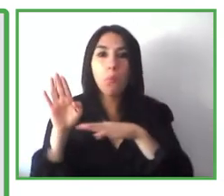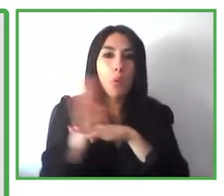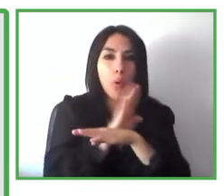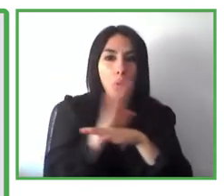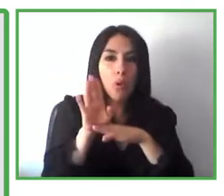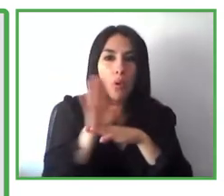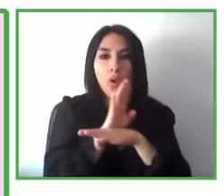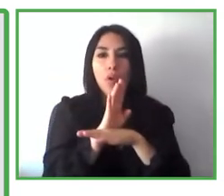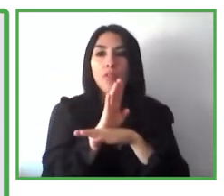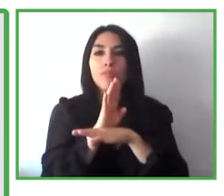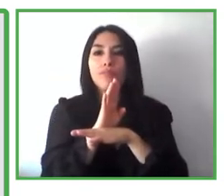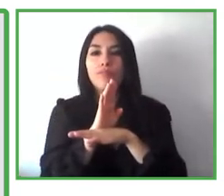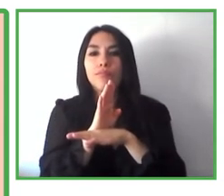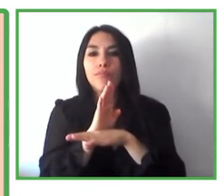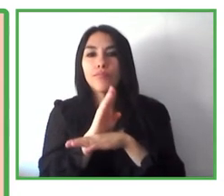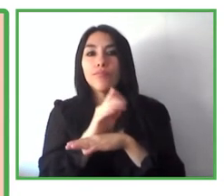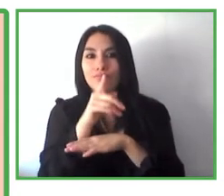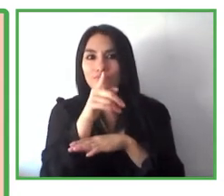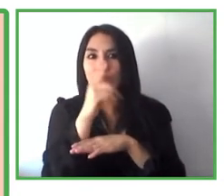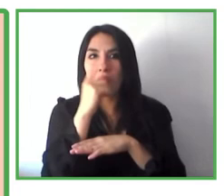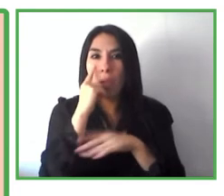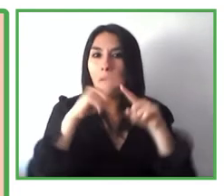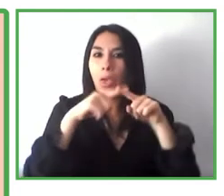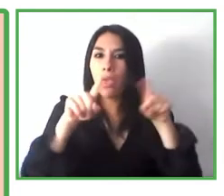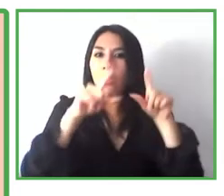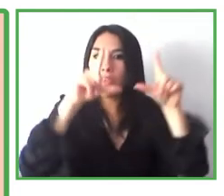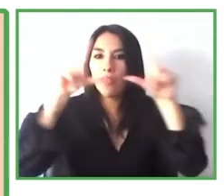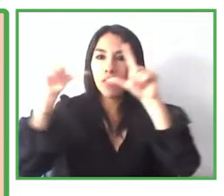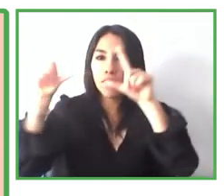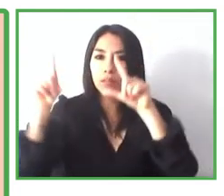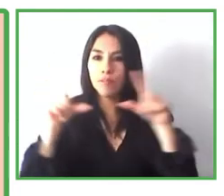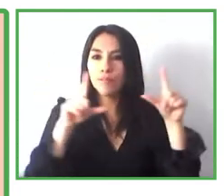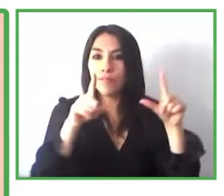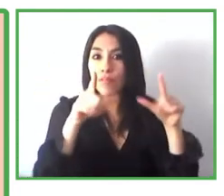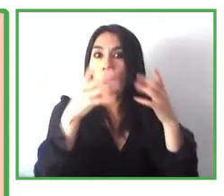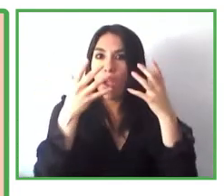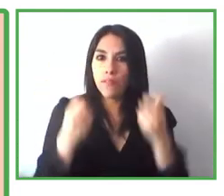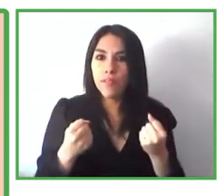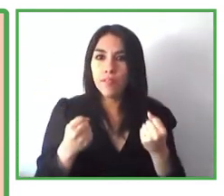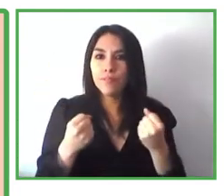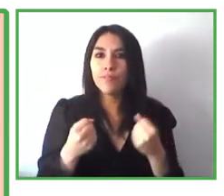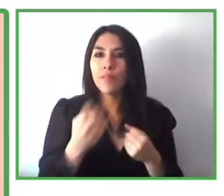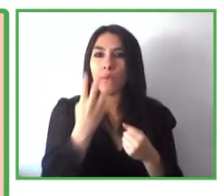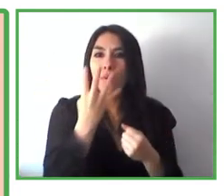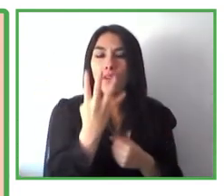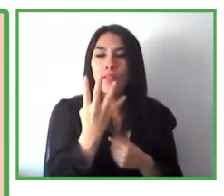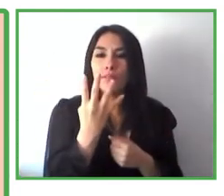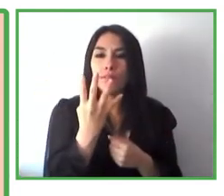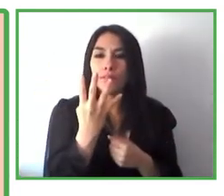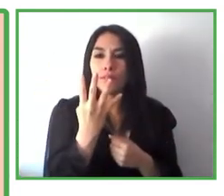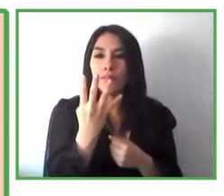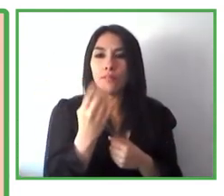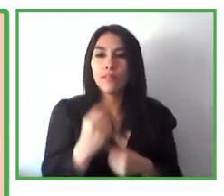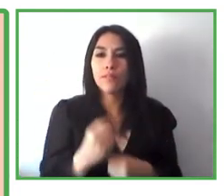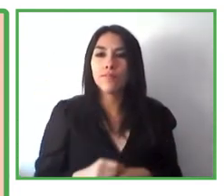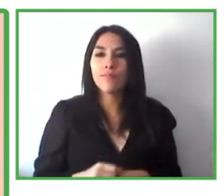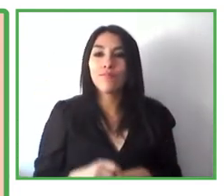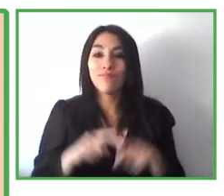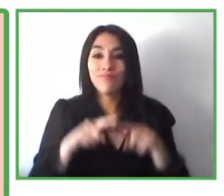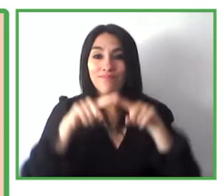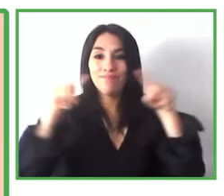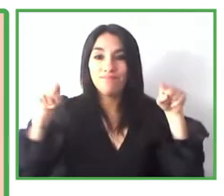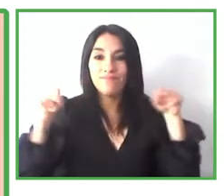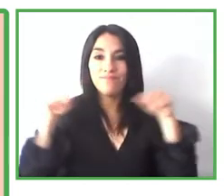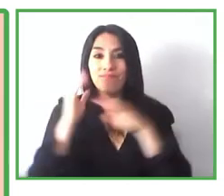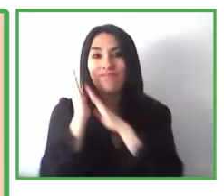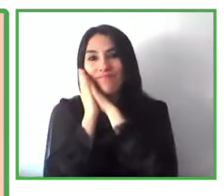the challenges that we have identified. And these are four concept rooms that we have set up in November 2019 in a hotel